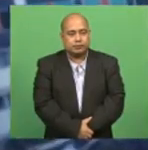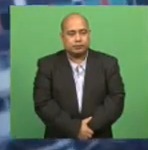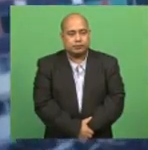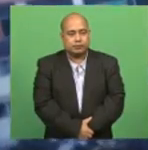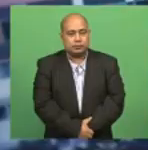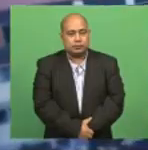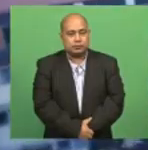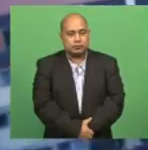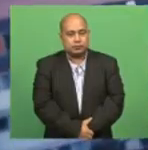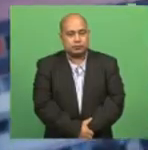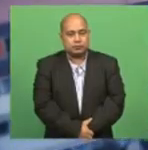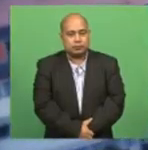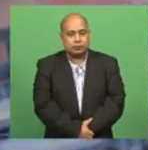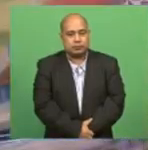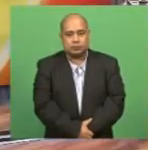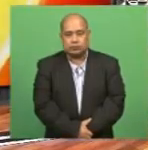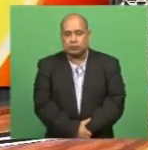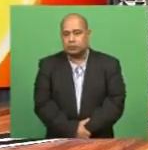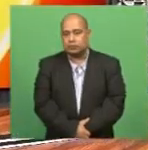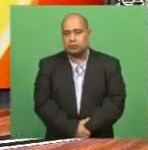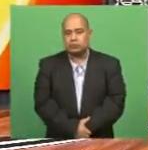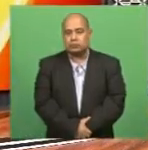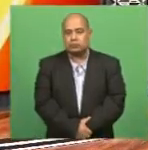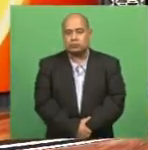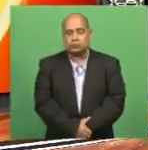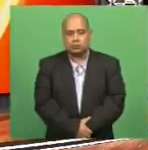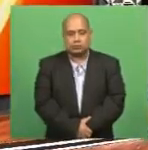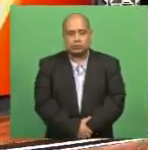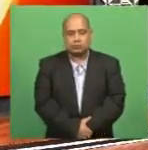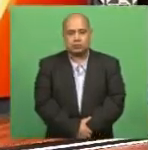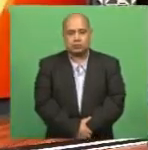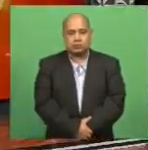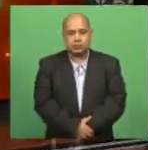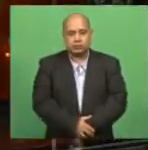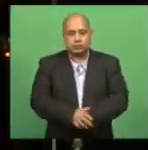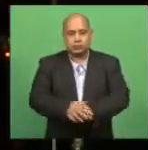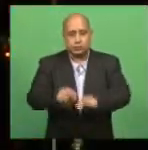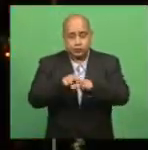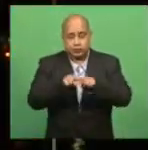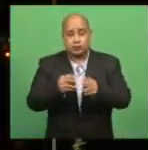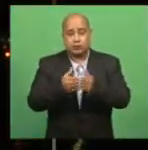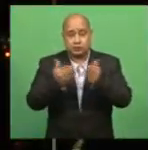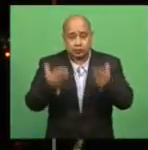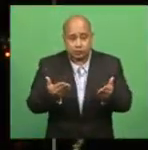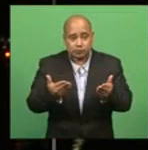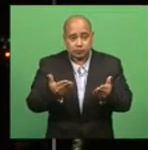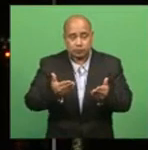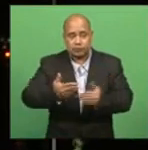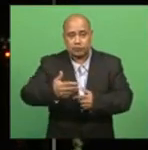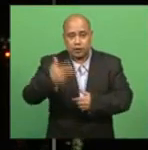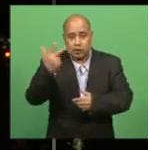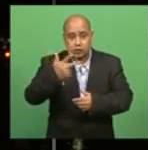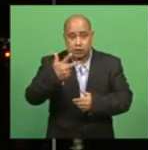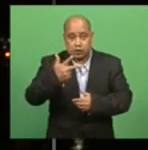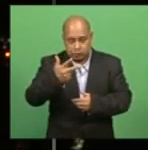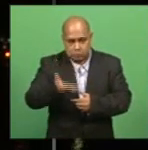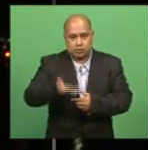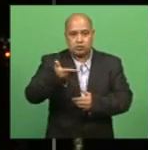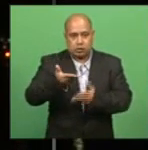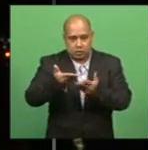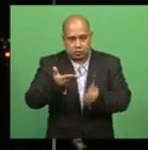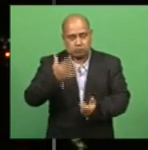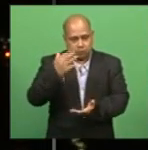FBC Suvar, Jackie's mate. Fiji now has 18 confirmed cases of the deadly COVID-19,